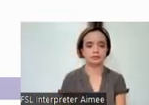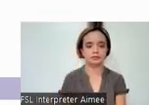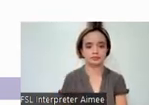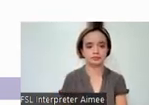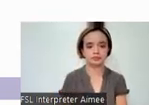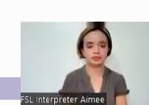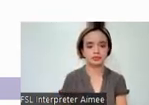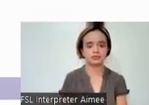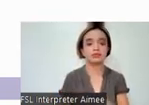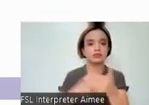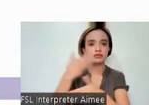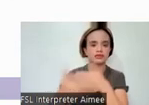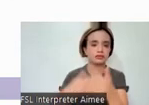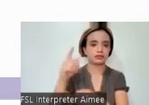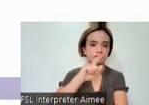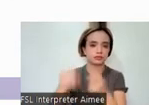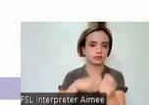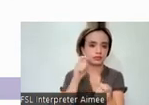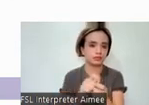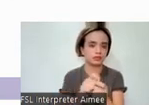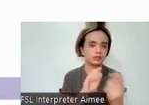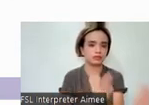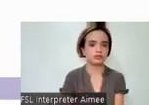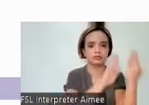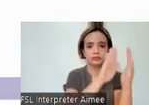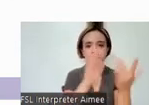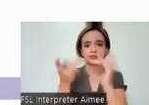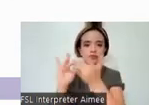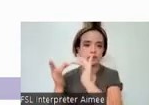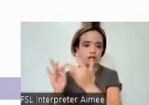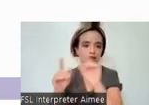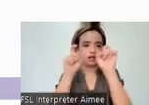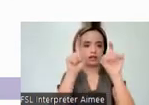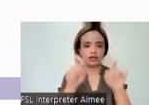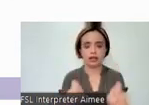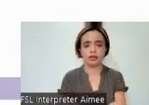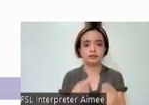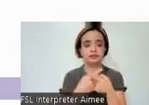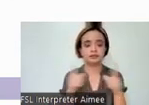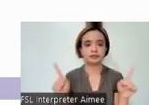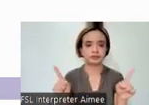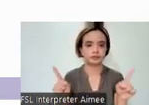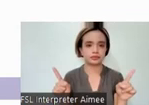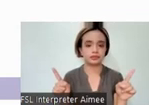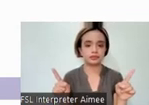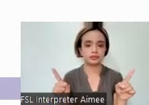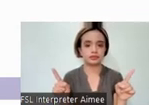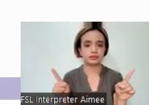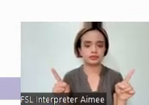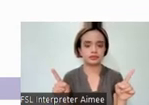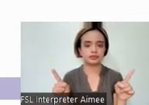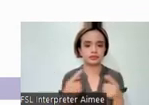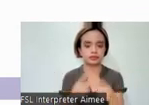This process is specific to the in-person and visual remote versions of the test. However, for the telephony version,